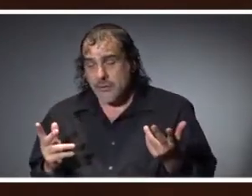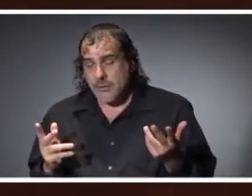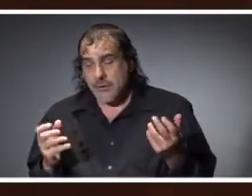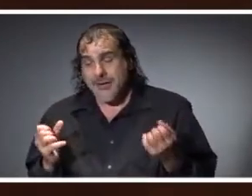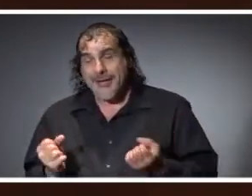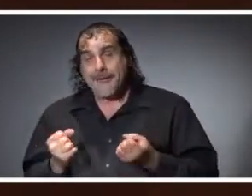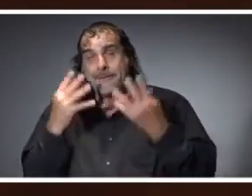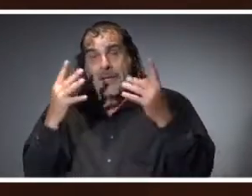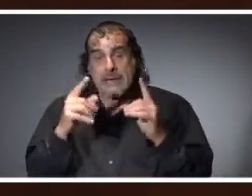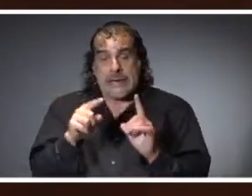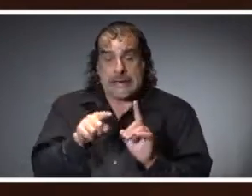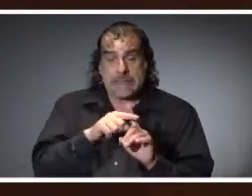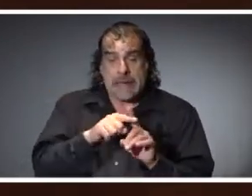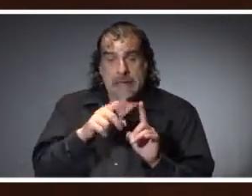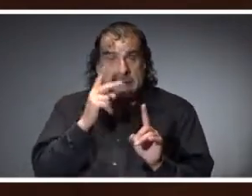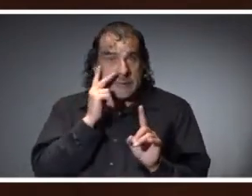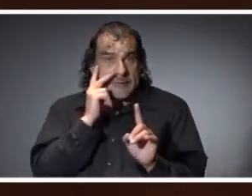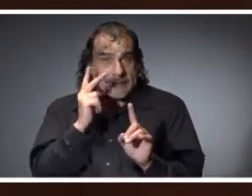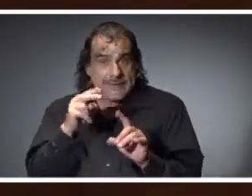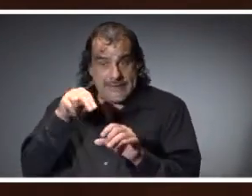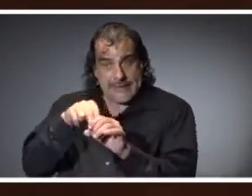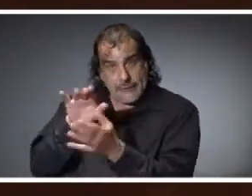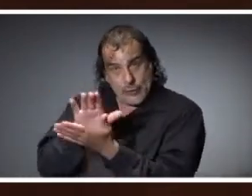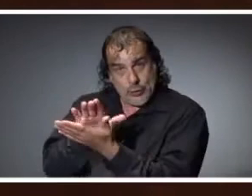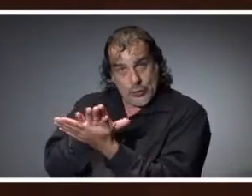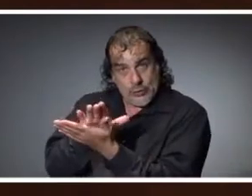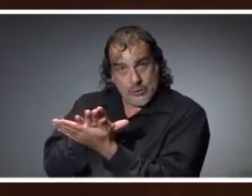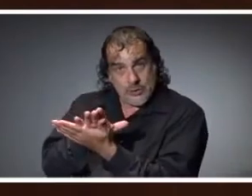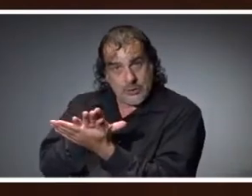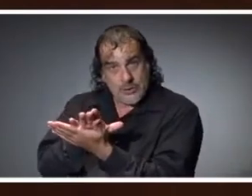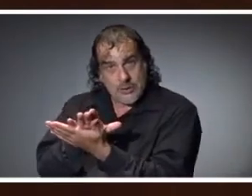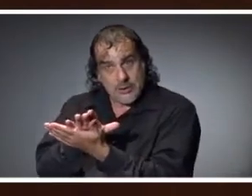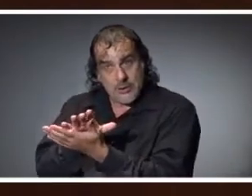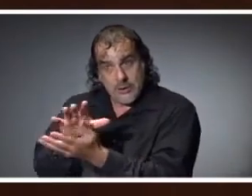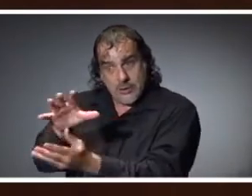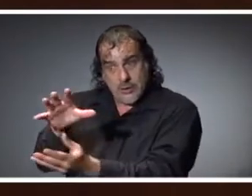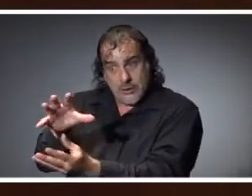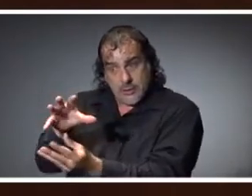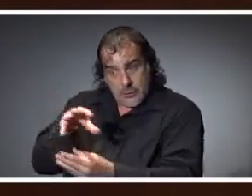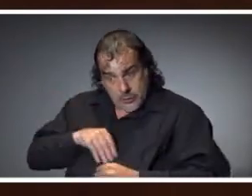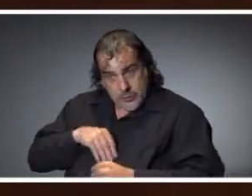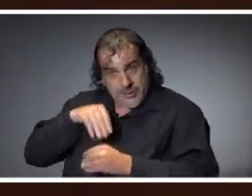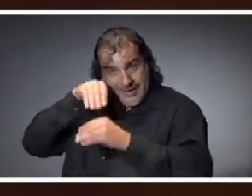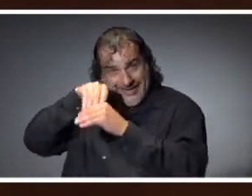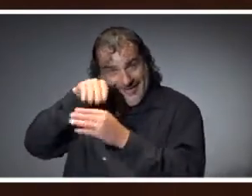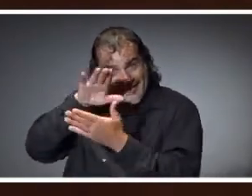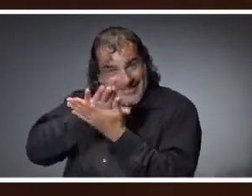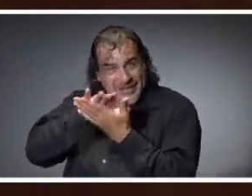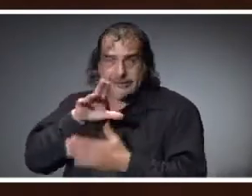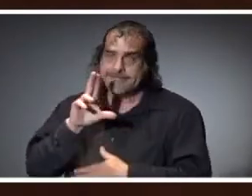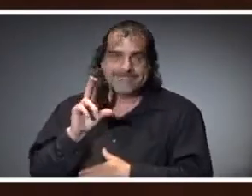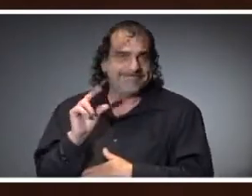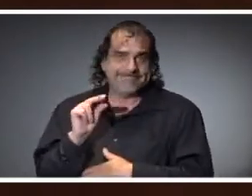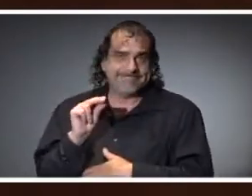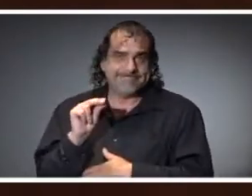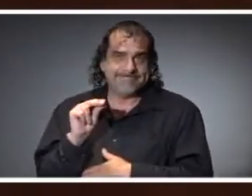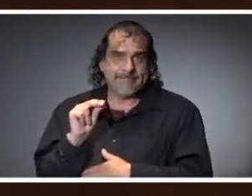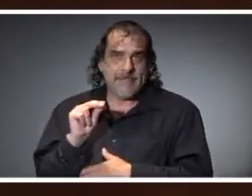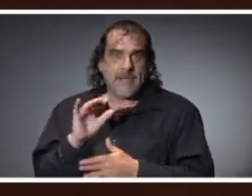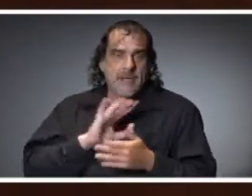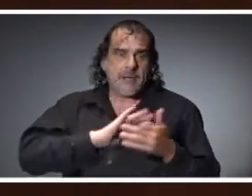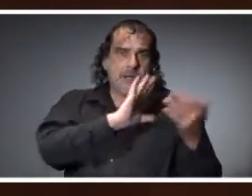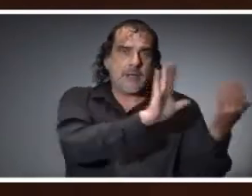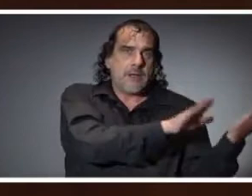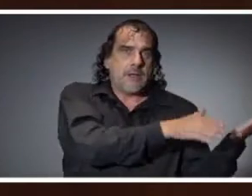the cases that we're seeing in the school settings are not necessarily transmission within the school, but are